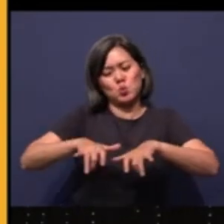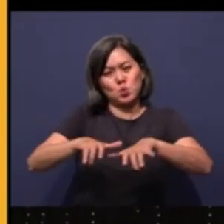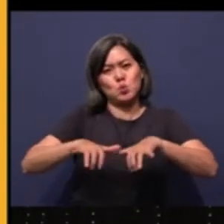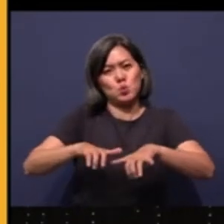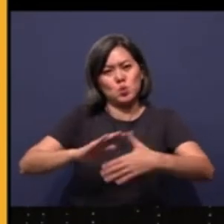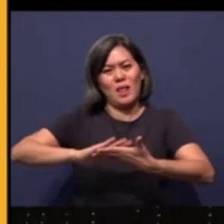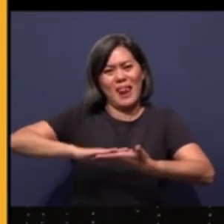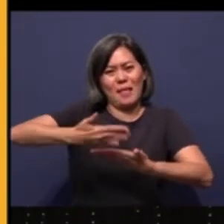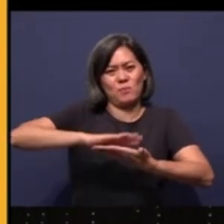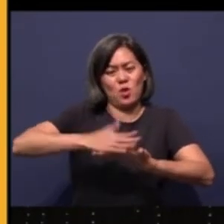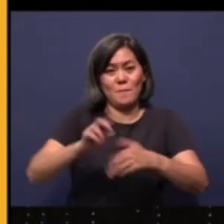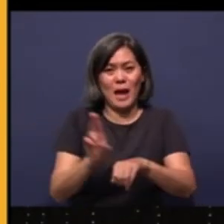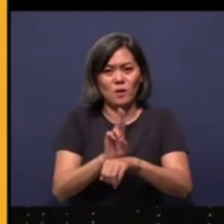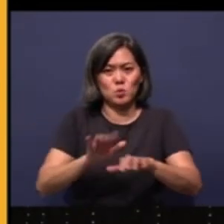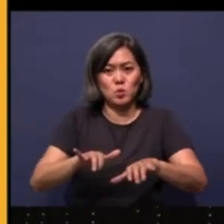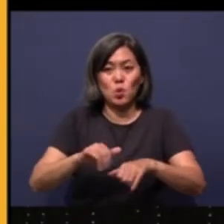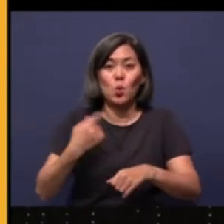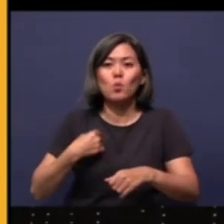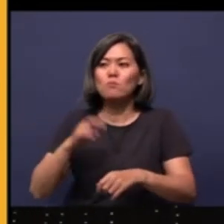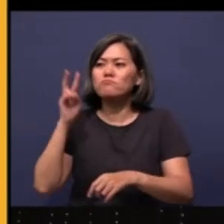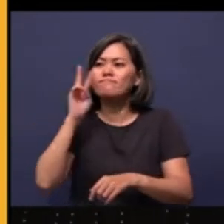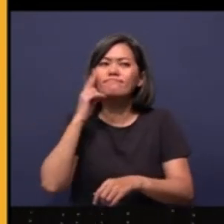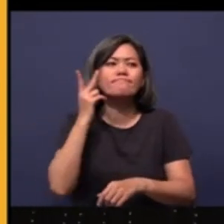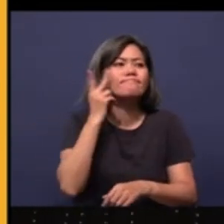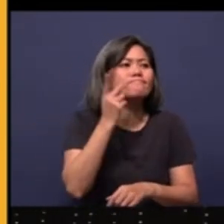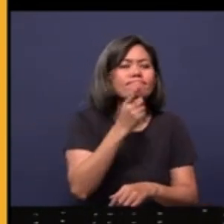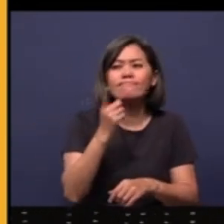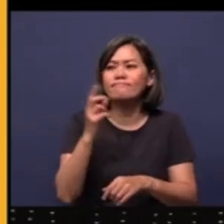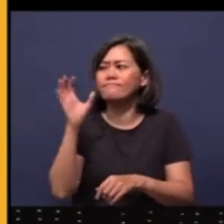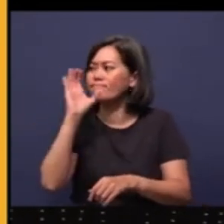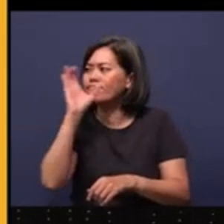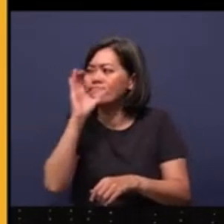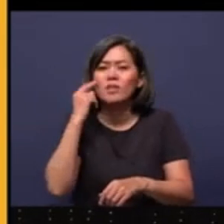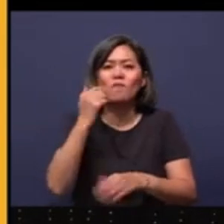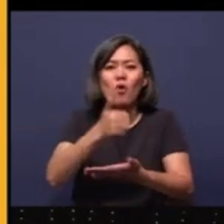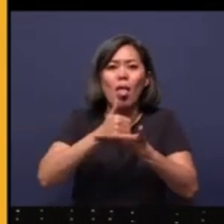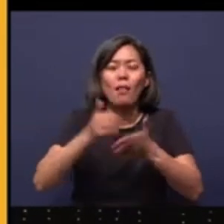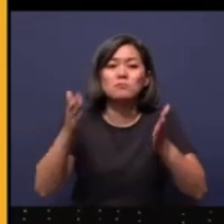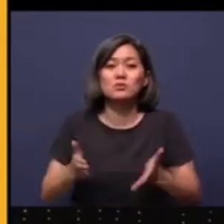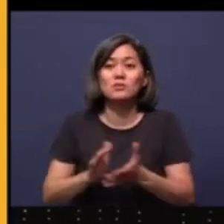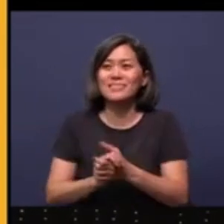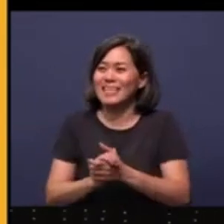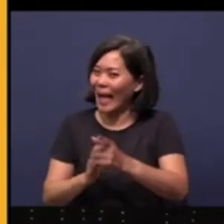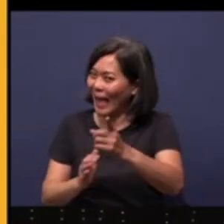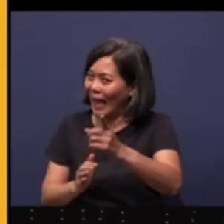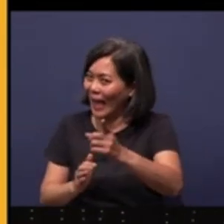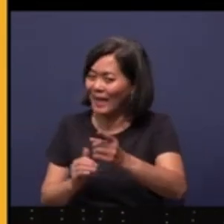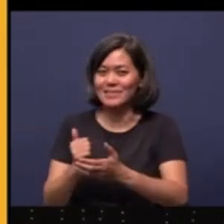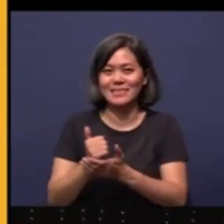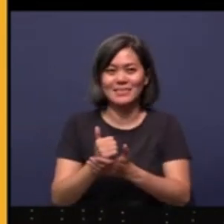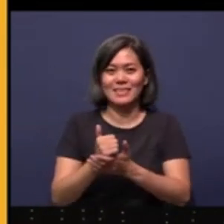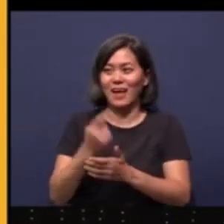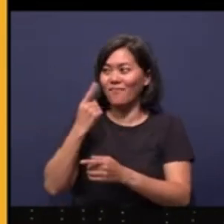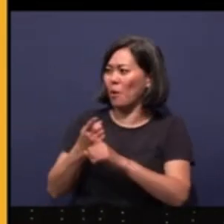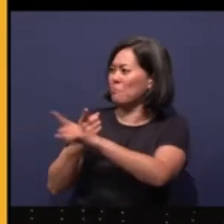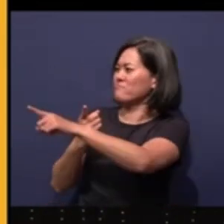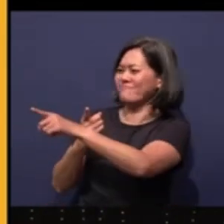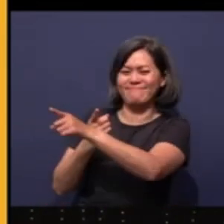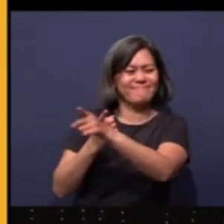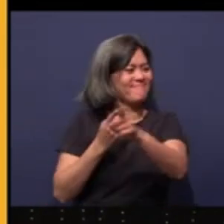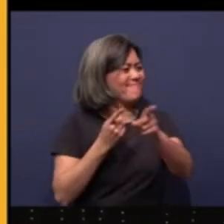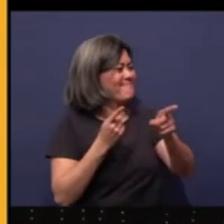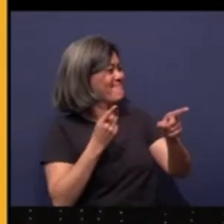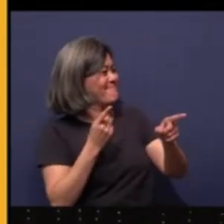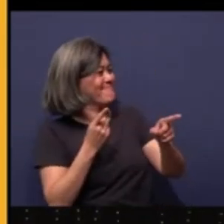And we are looking for the helpers. We are looking for the helpers. From this corner to that corner, from